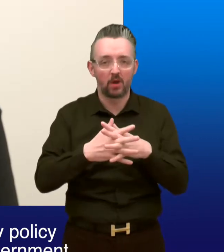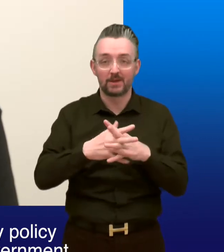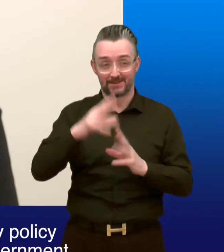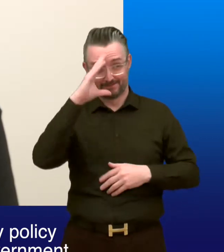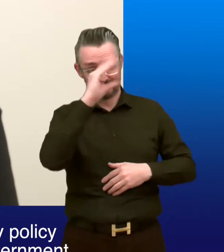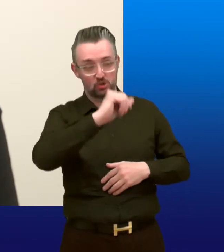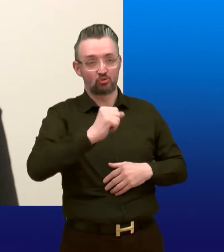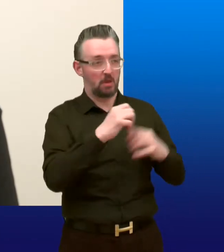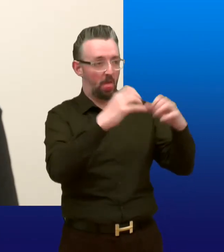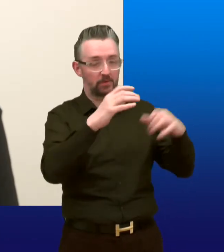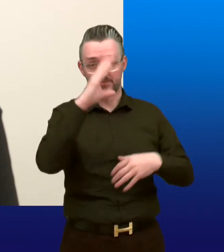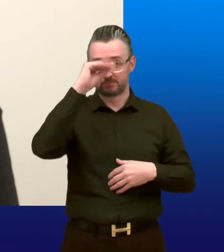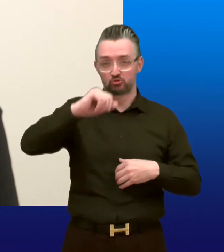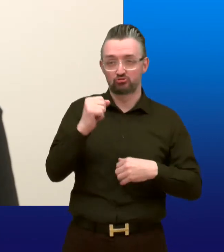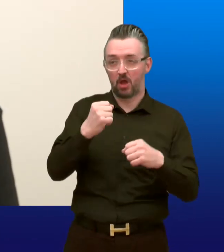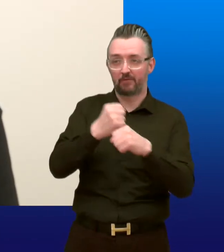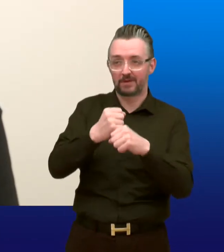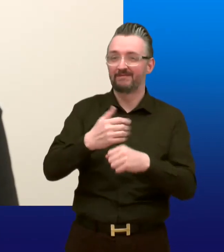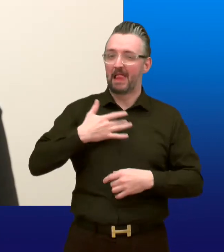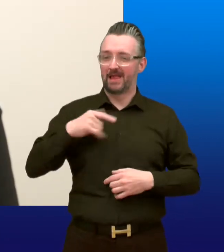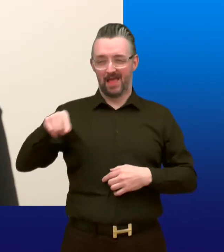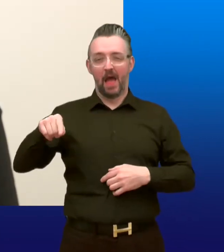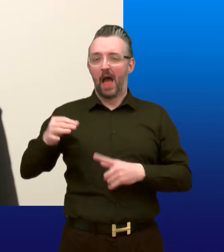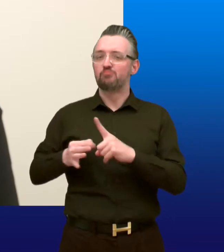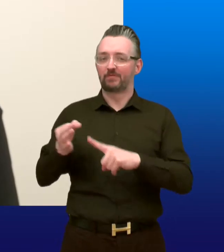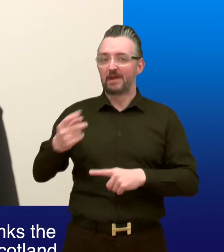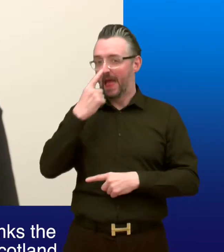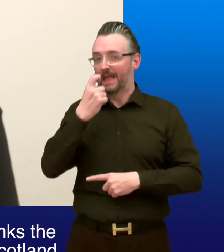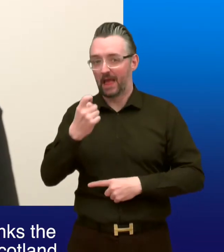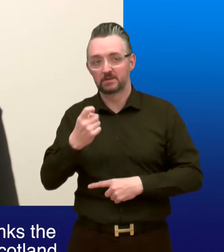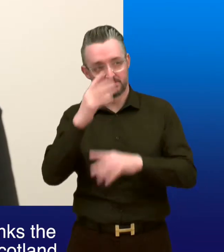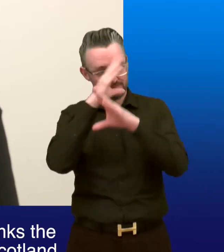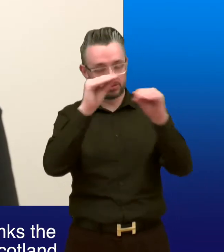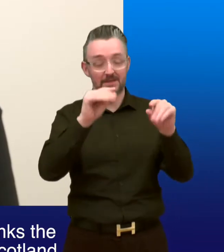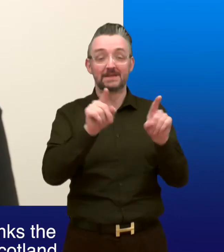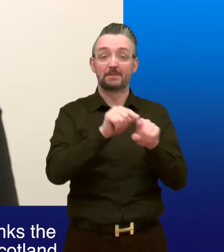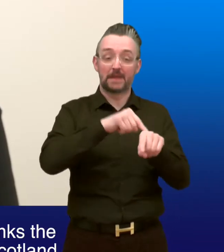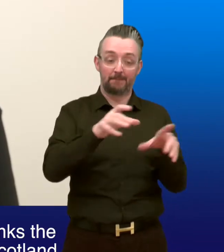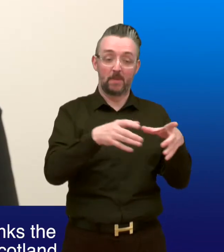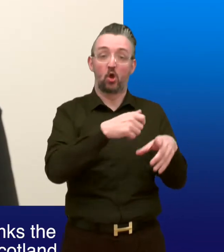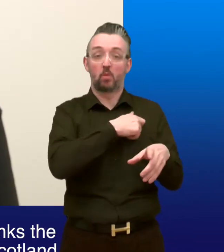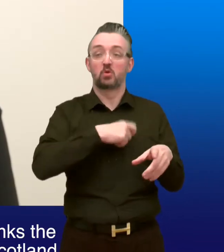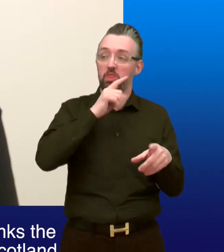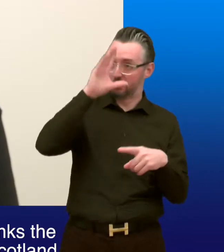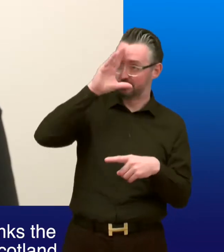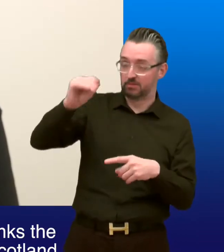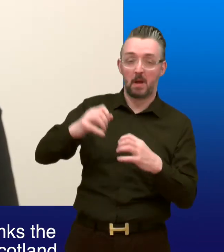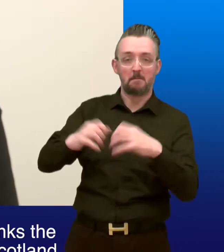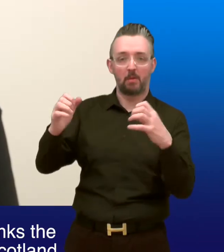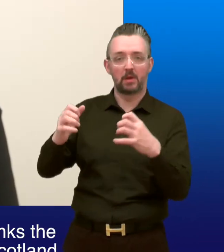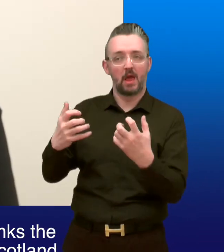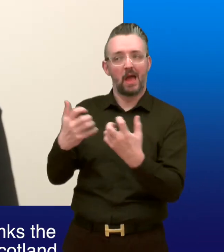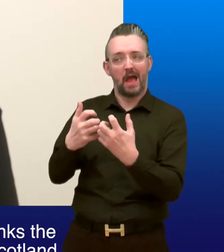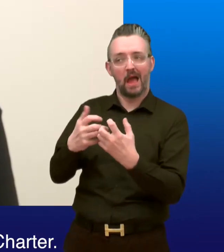advising the Scottish Government and Scottish Parliament if it thinks improvements could be made. It will also report to Parliament on how it thinks the Scottish Government and